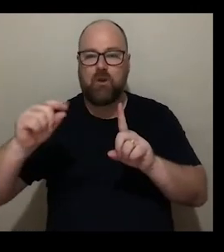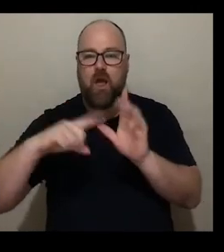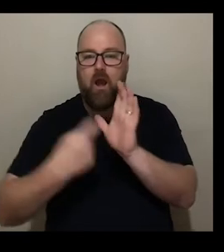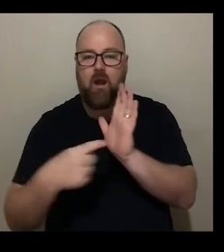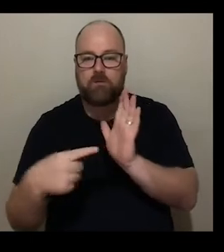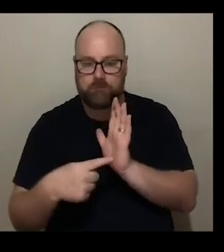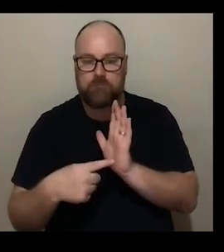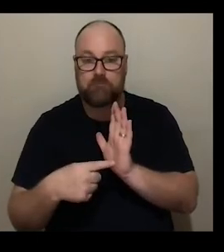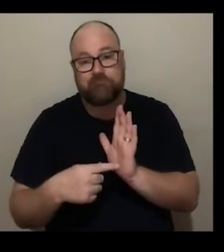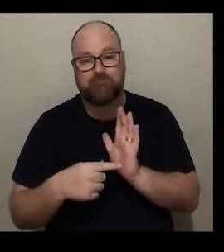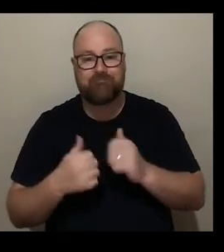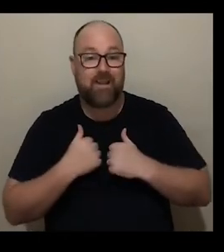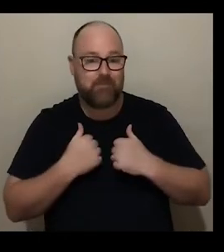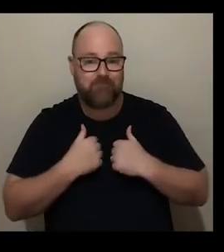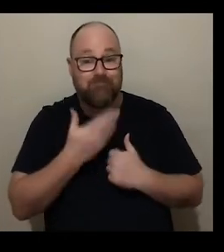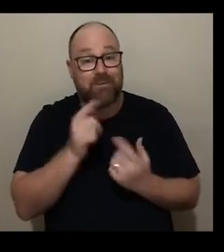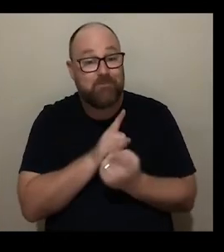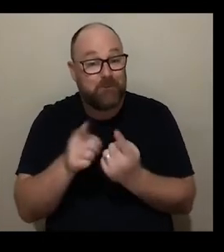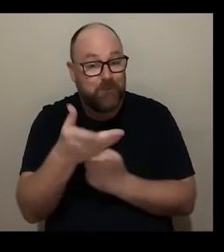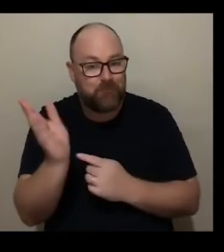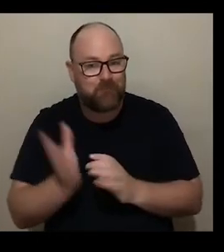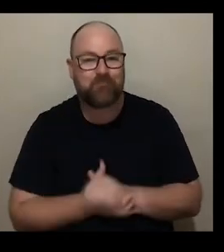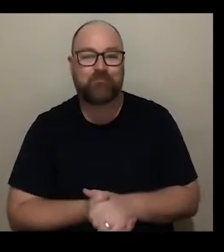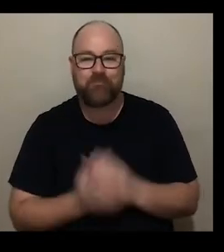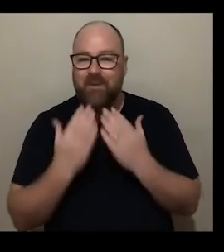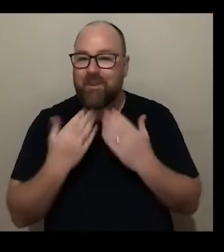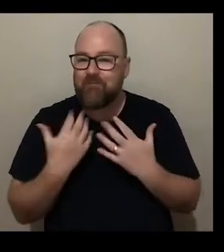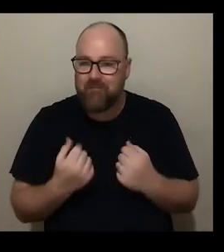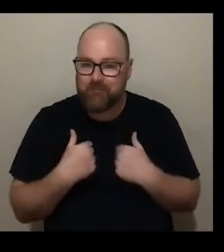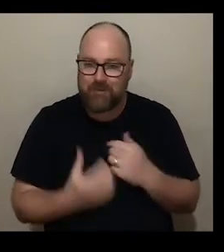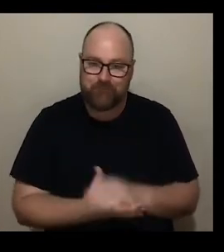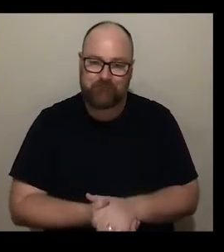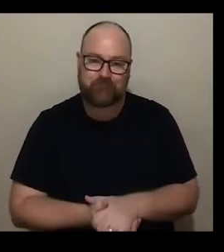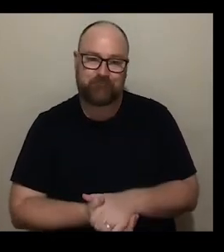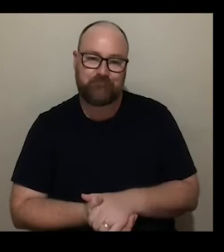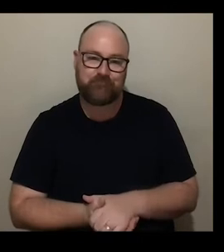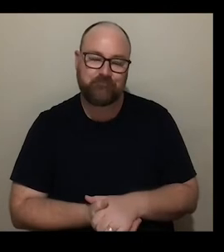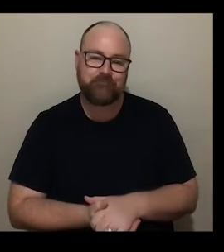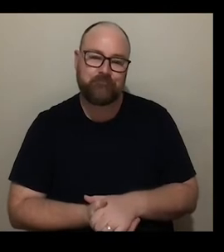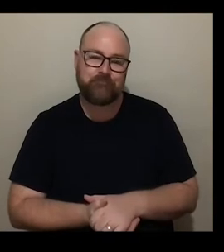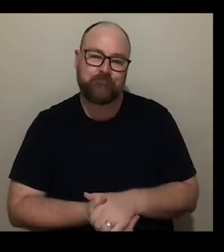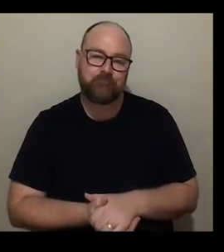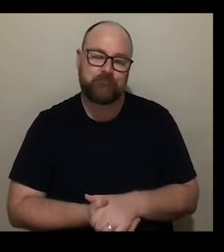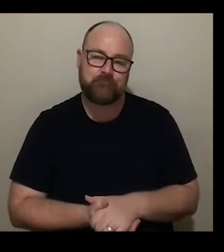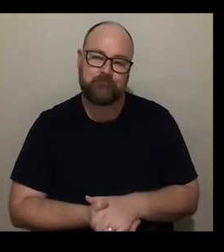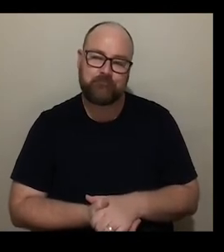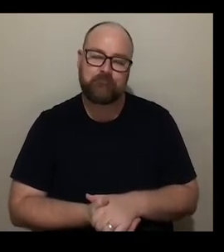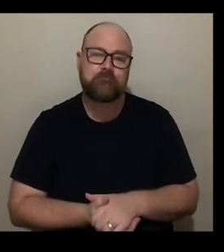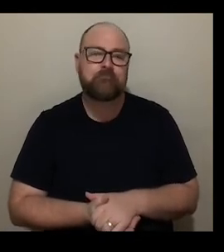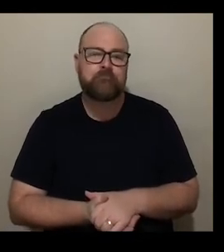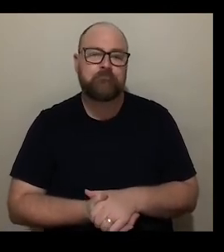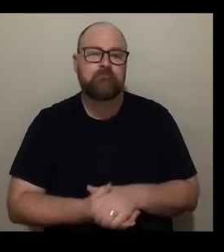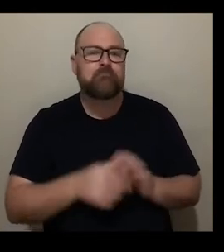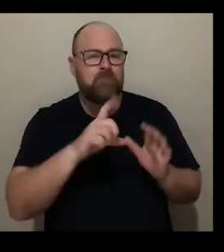um yeah that's me nice to meet everyone thanks for having me it's wonderful to have you here Susie um Kat